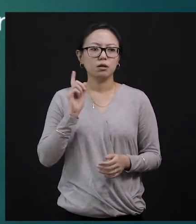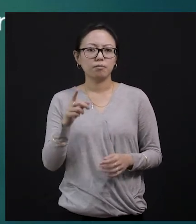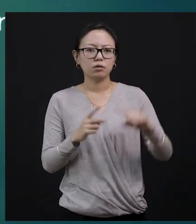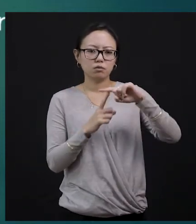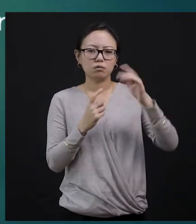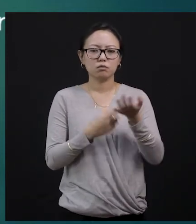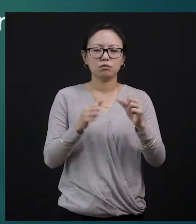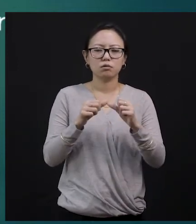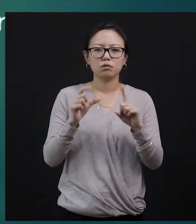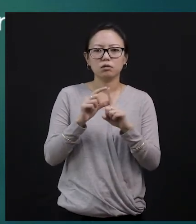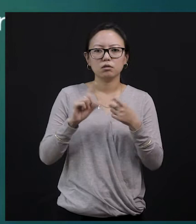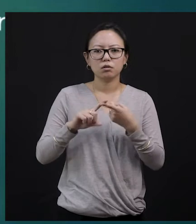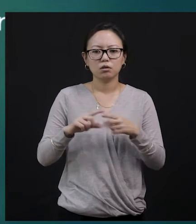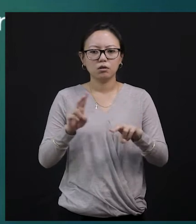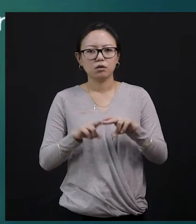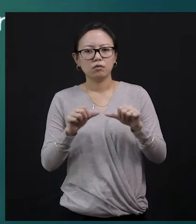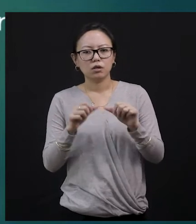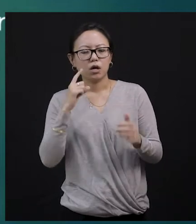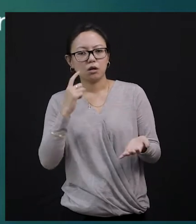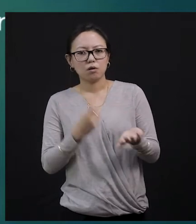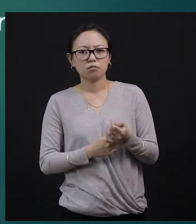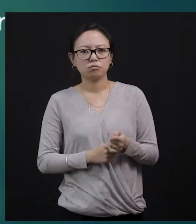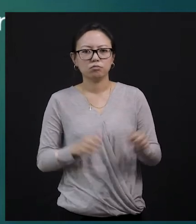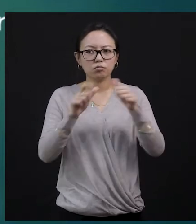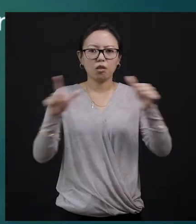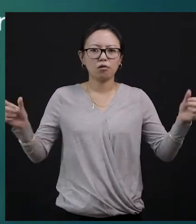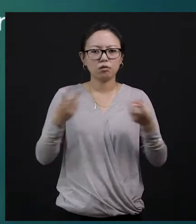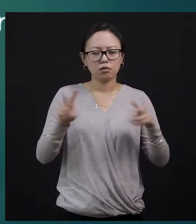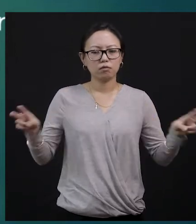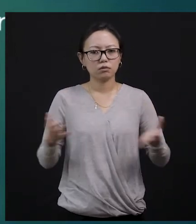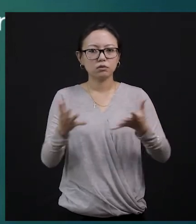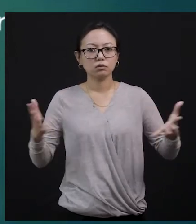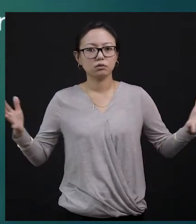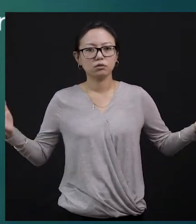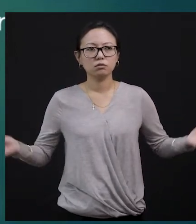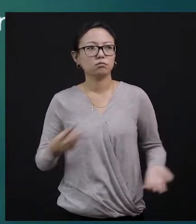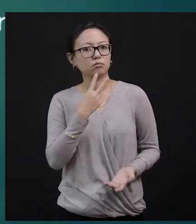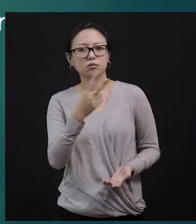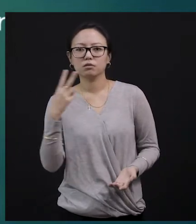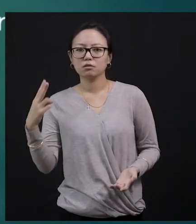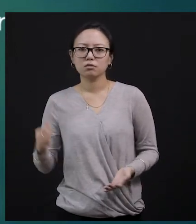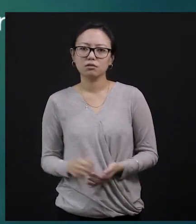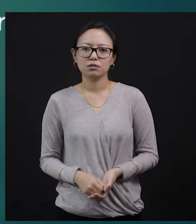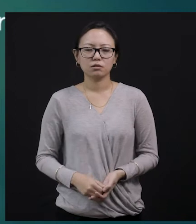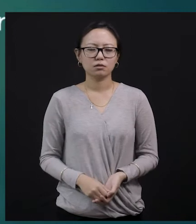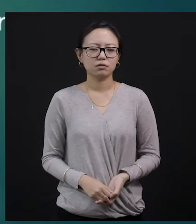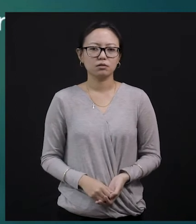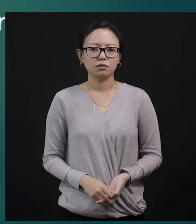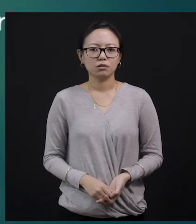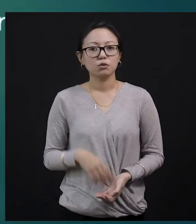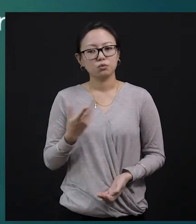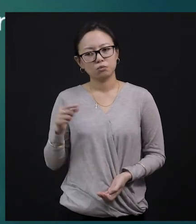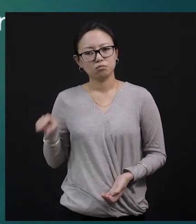clothings. As I told you, you will find accessories, you will find food items, and the list will continue. Okay? So he was so